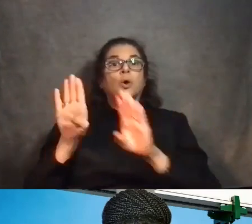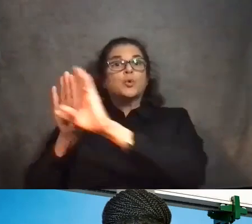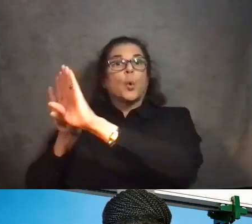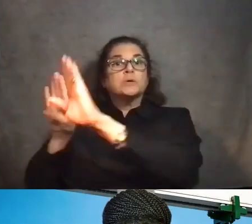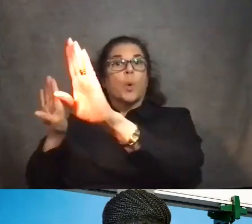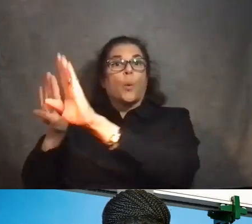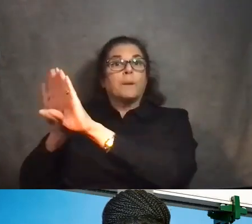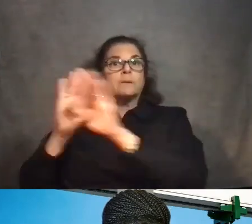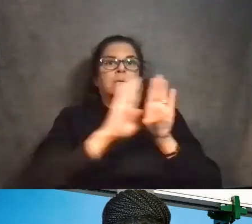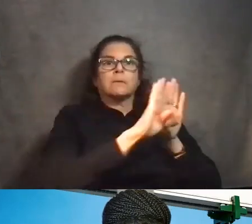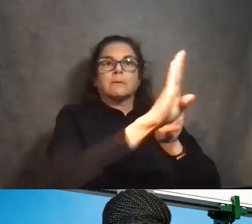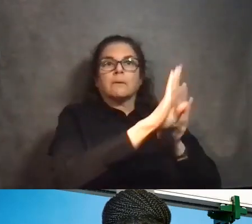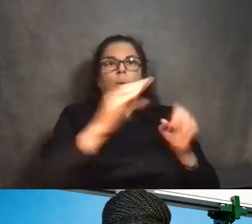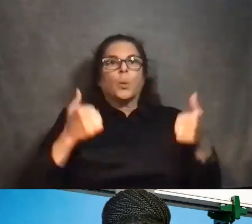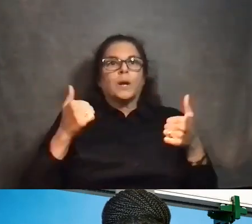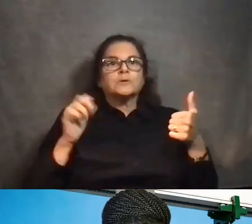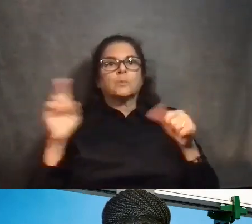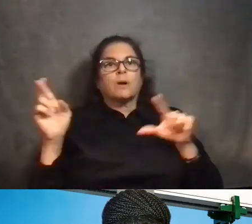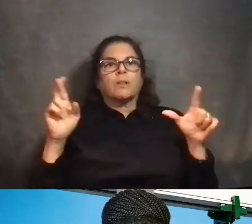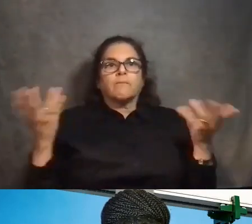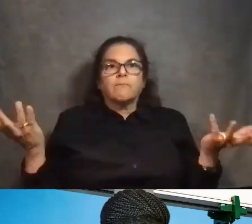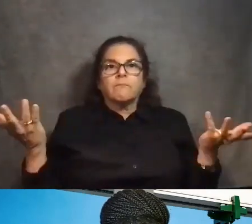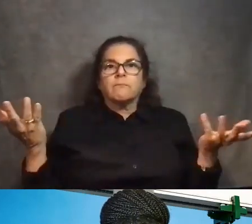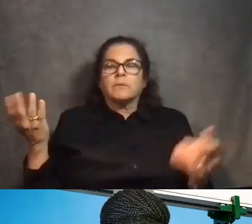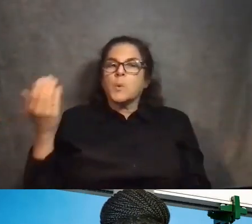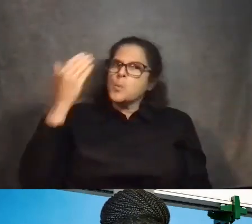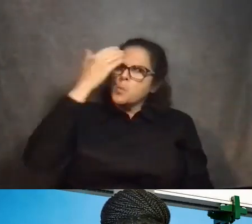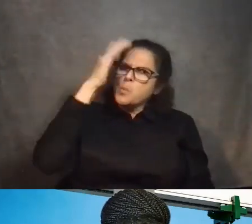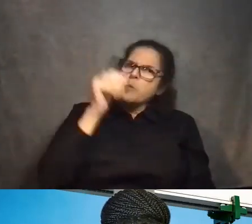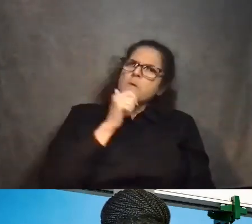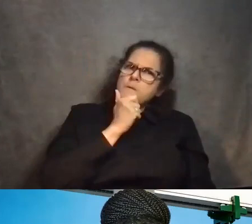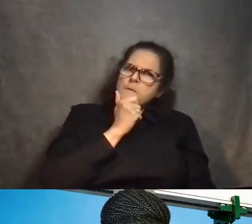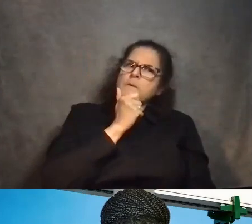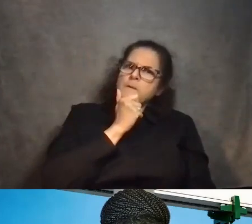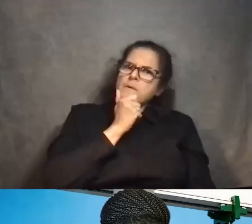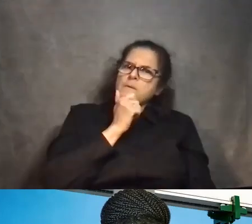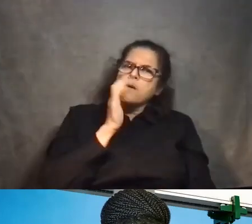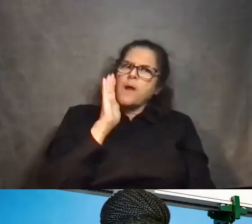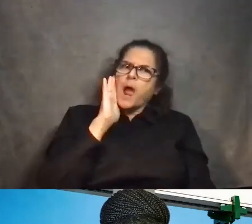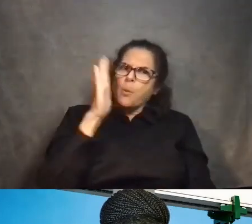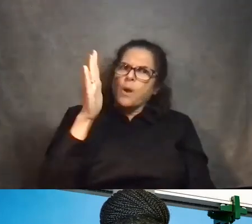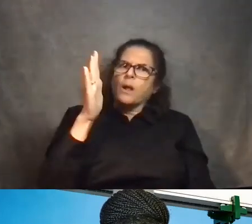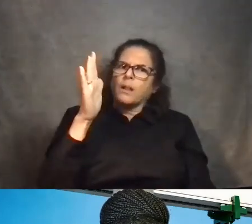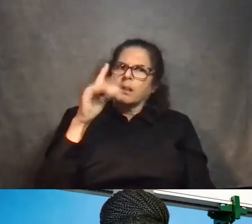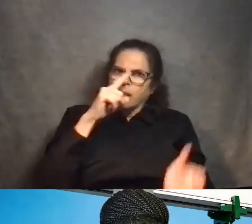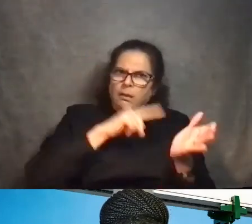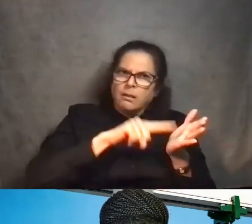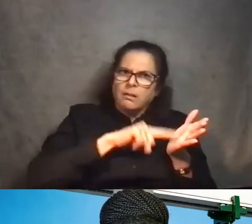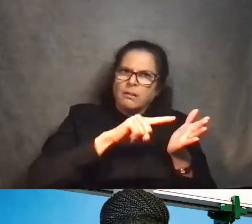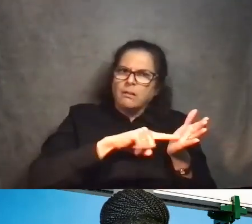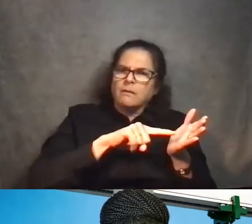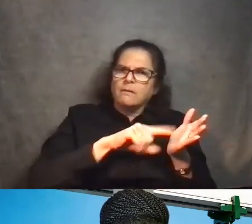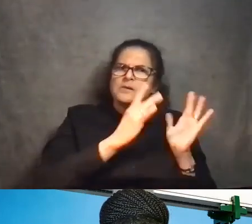That's a really good question. I don't believe we were aware of that, but thank you for bringing that to our attention. I will reach out to